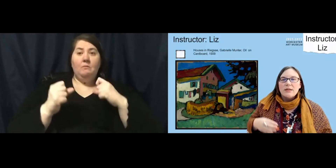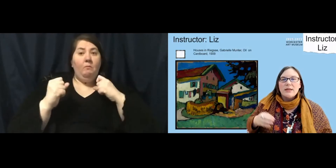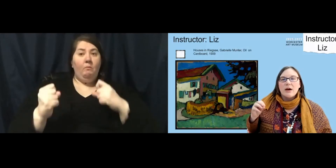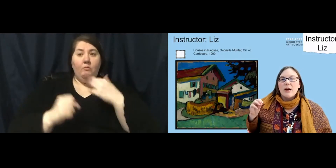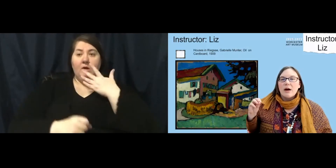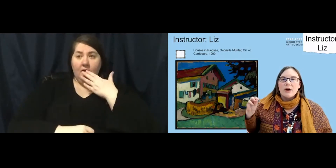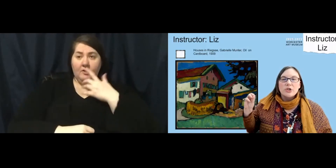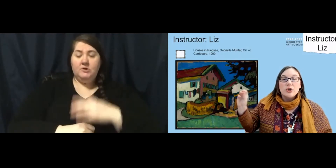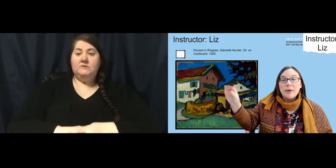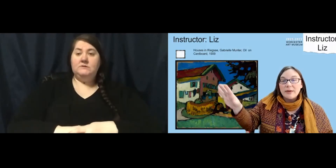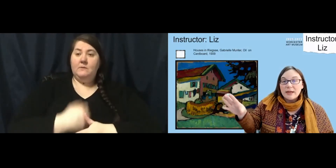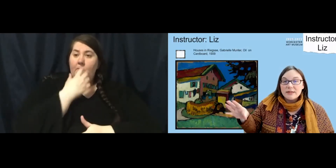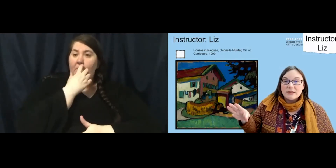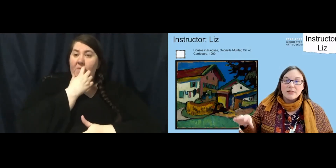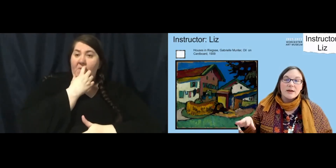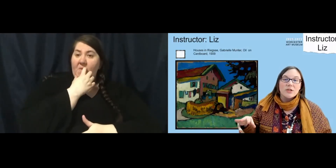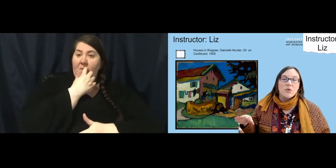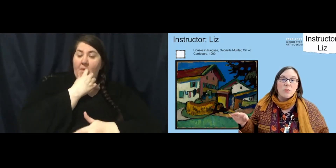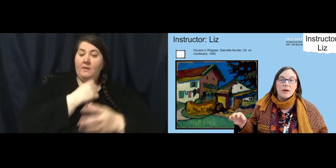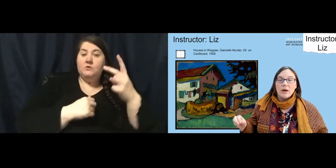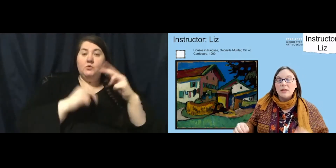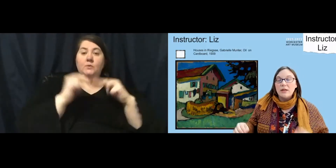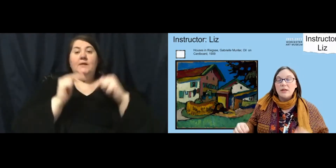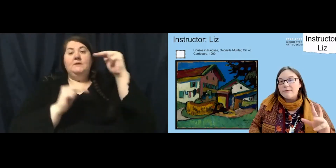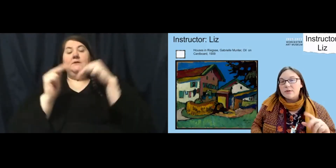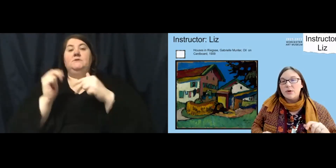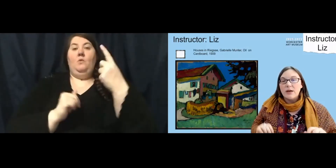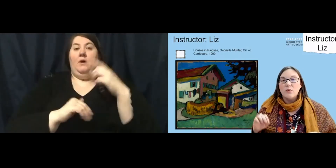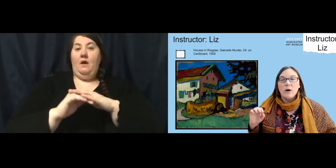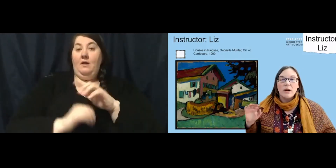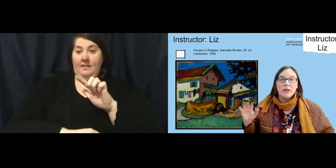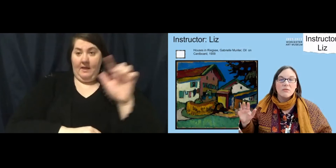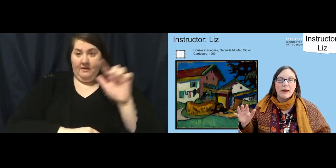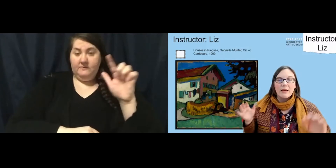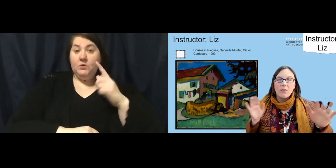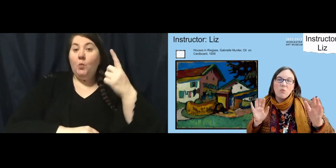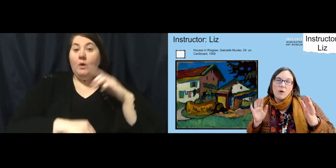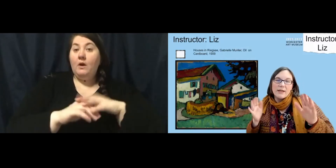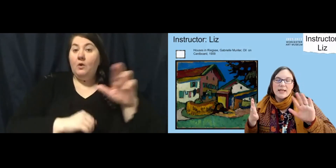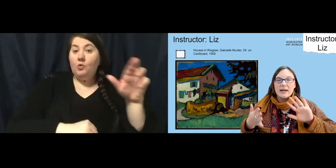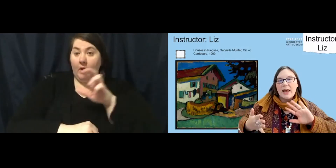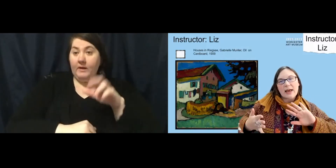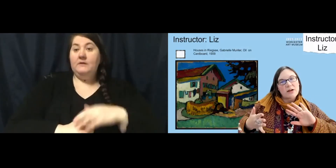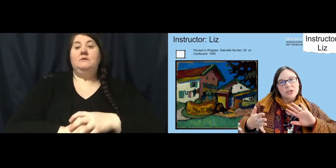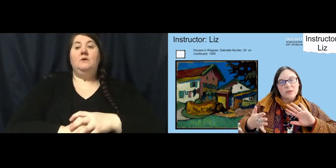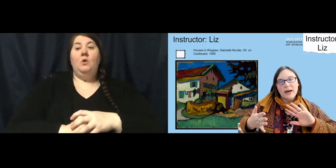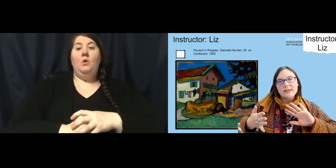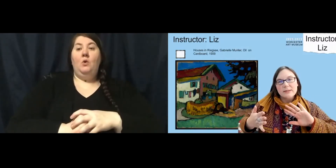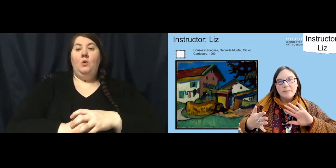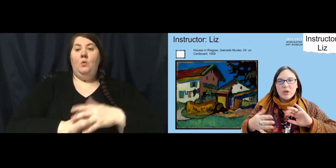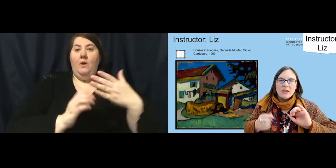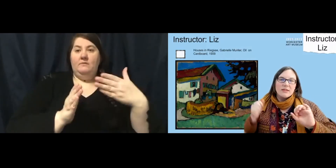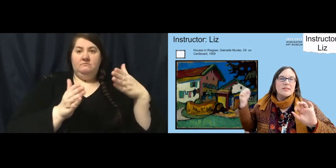There are two buildings. There's one on the left and one on the right. One is at an angle to